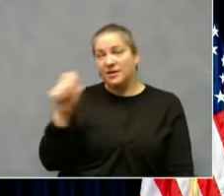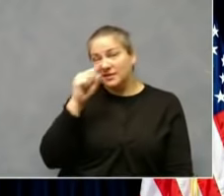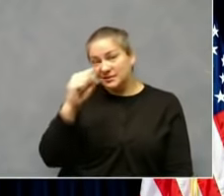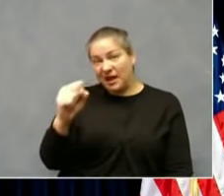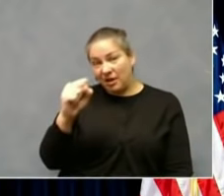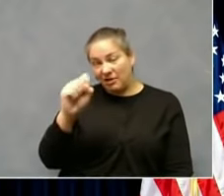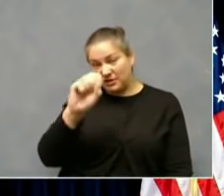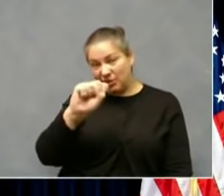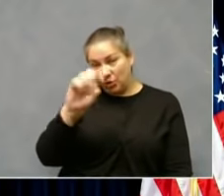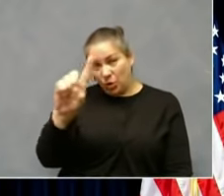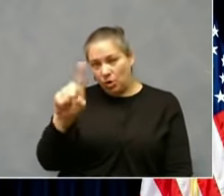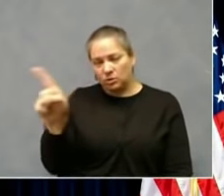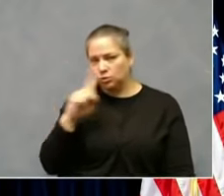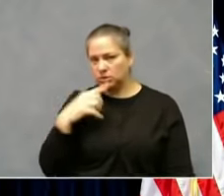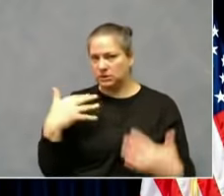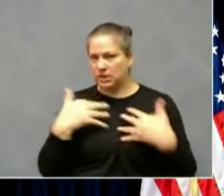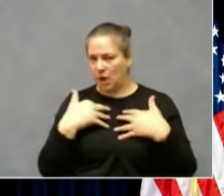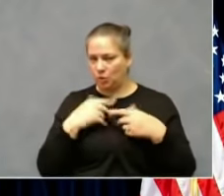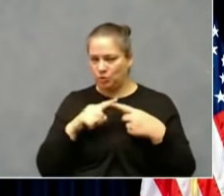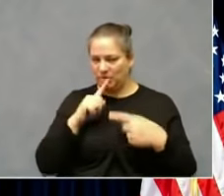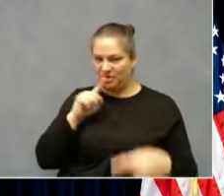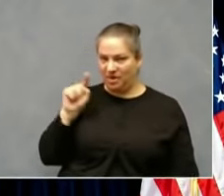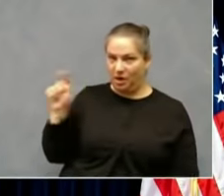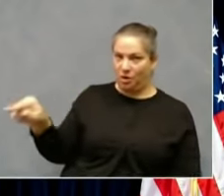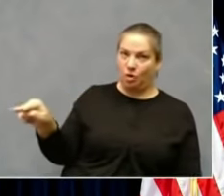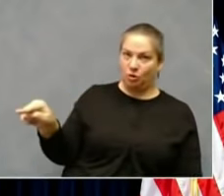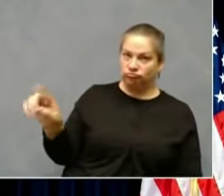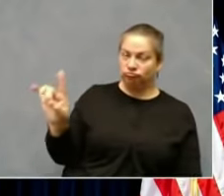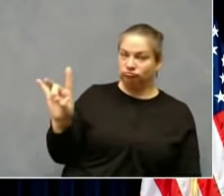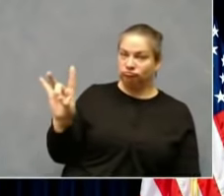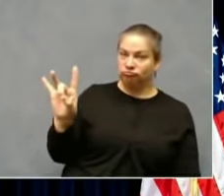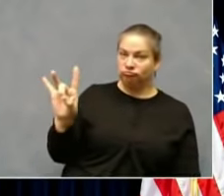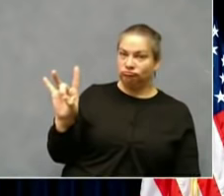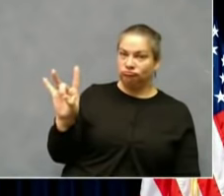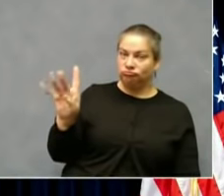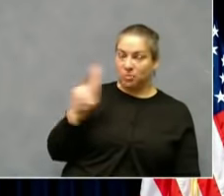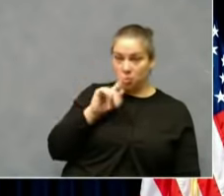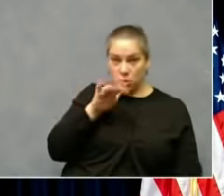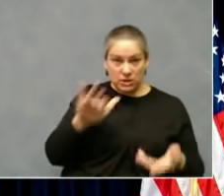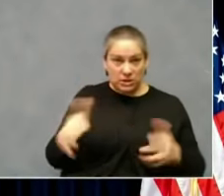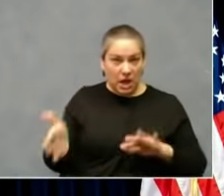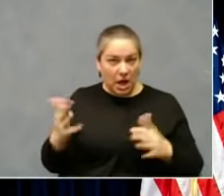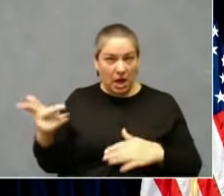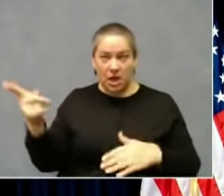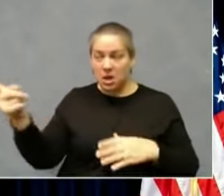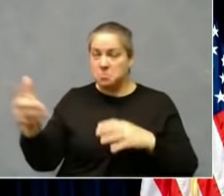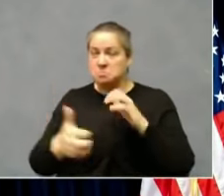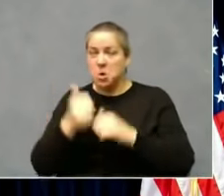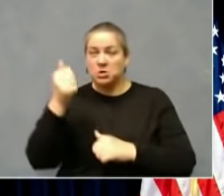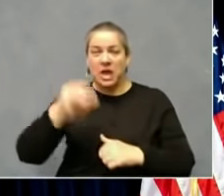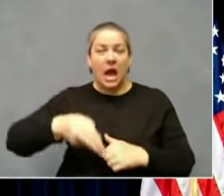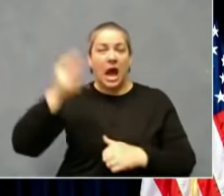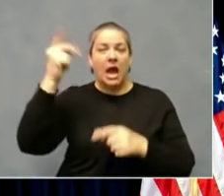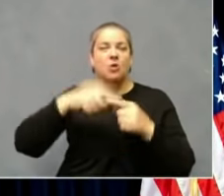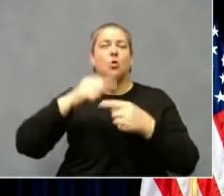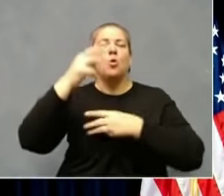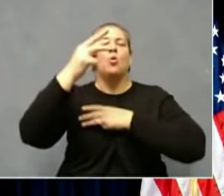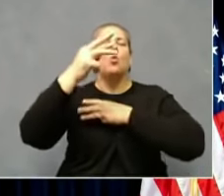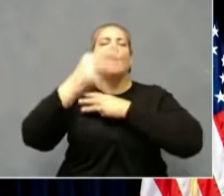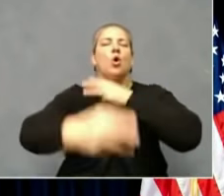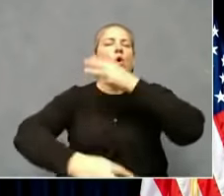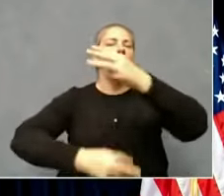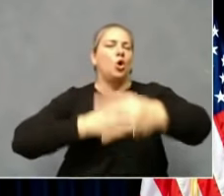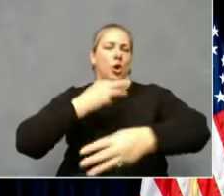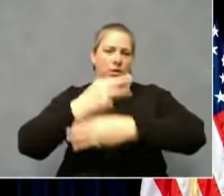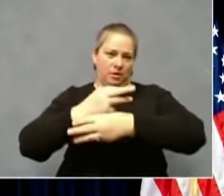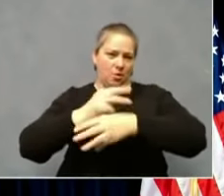right now. Mortality rate, I think is the highest in the world right now, already over